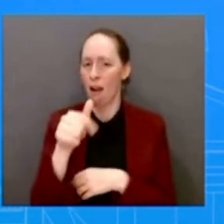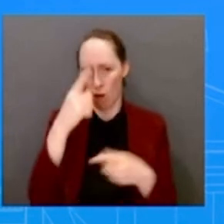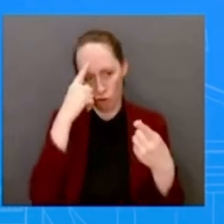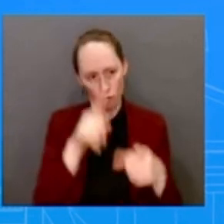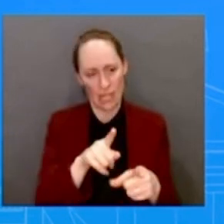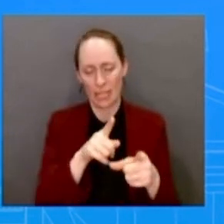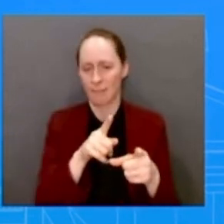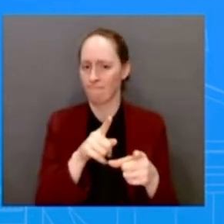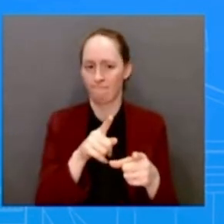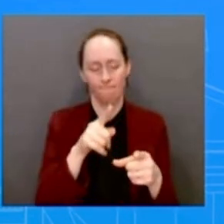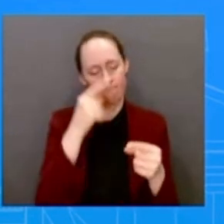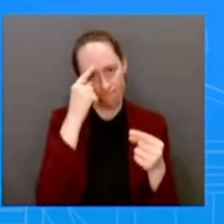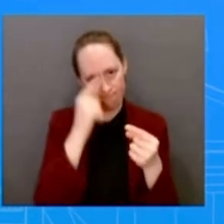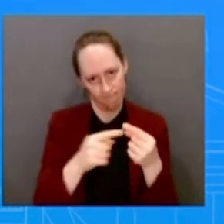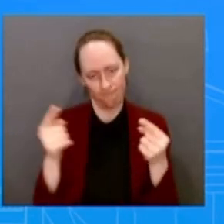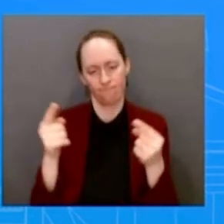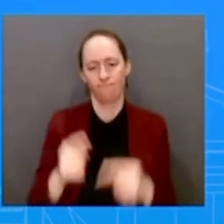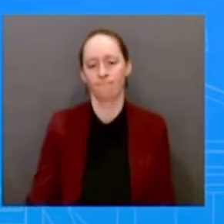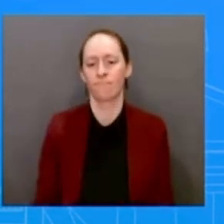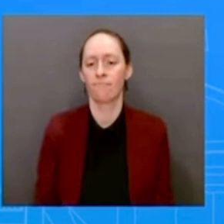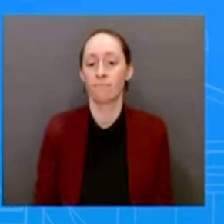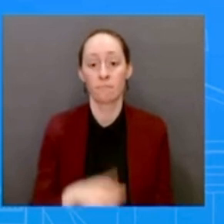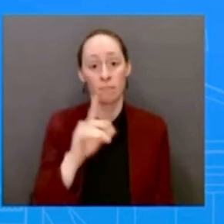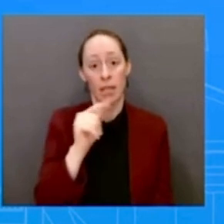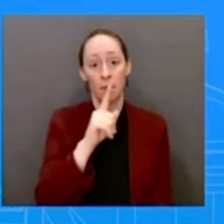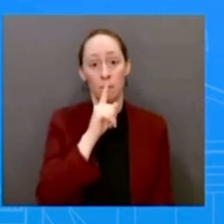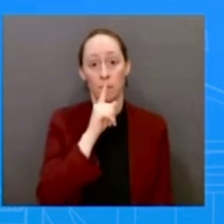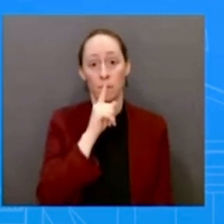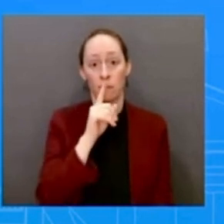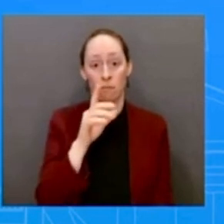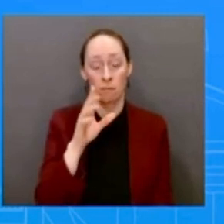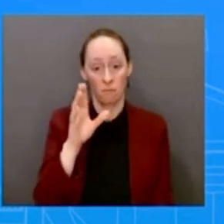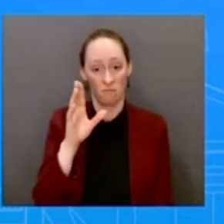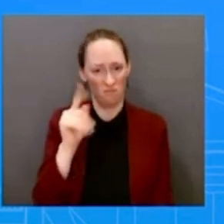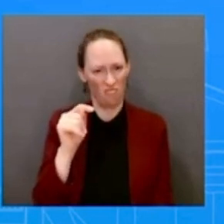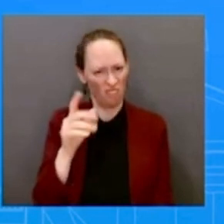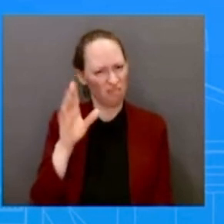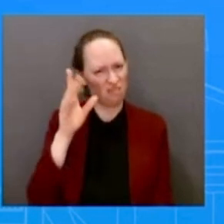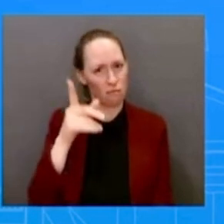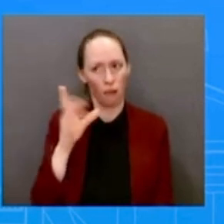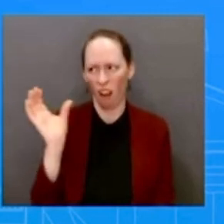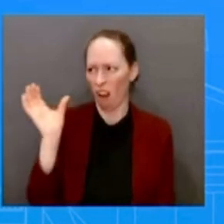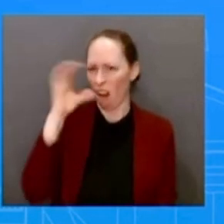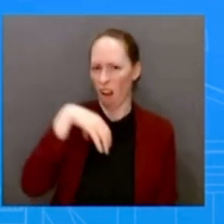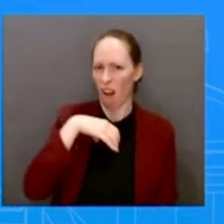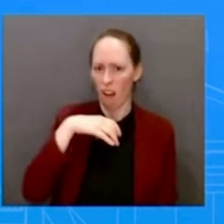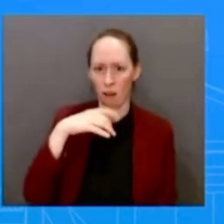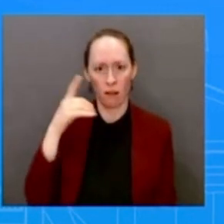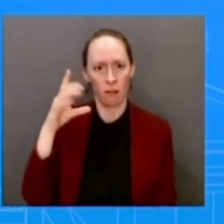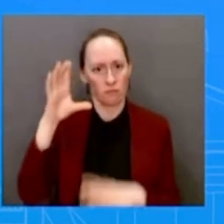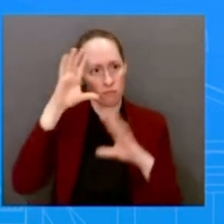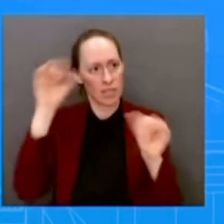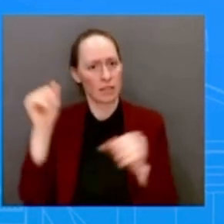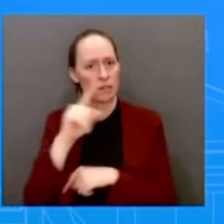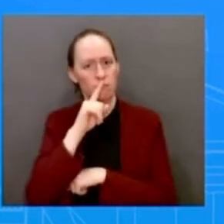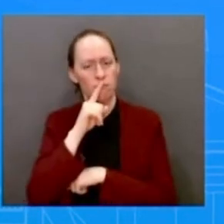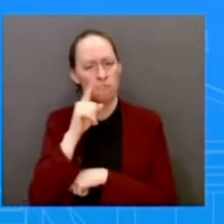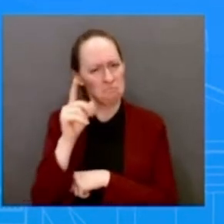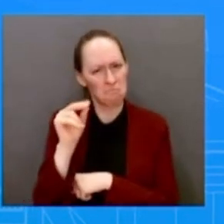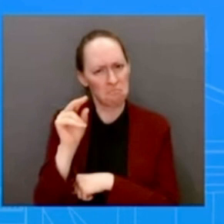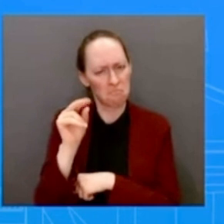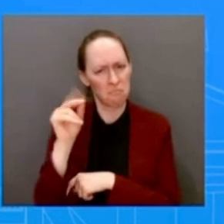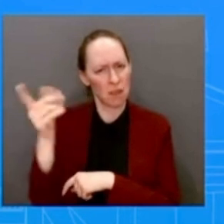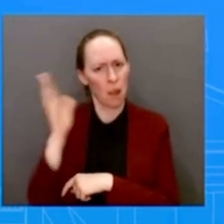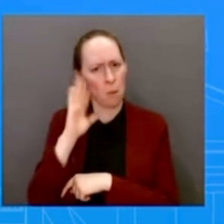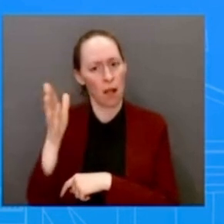the SAP for the president to not indicate if he will veto or if he will sign. It is not unusual to do that. Now that we